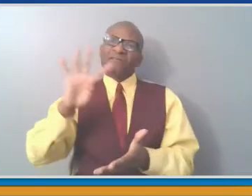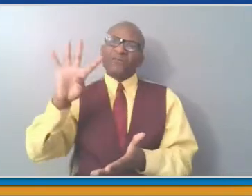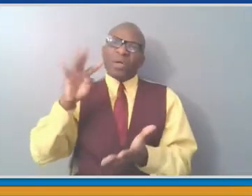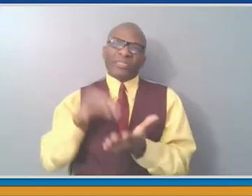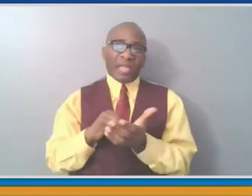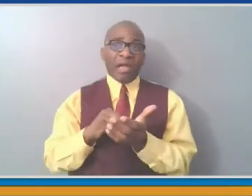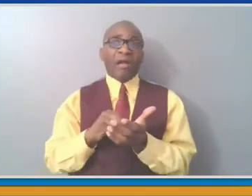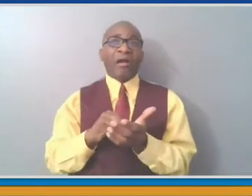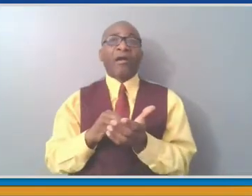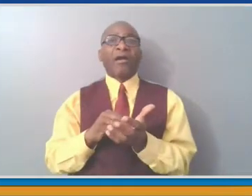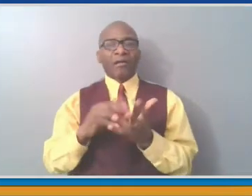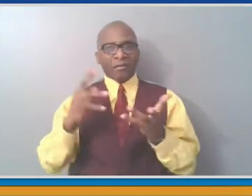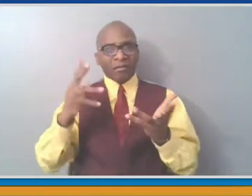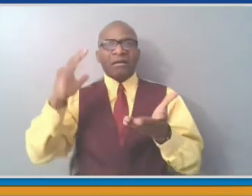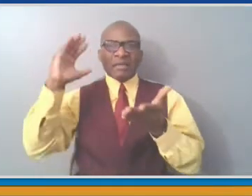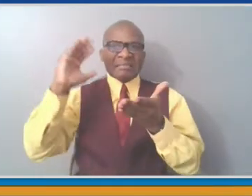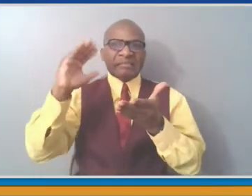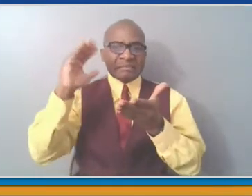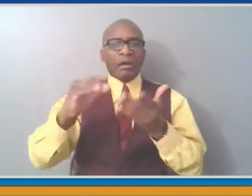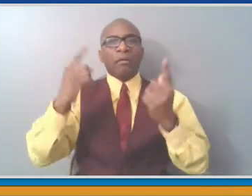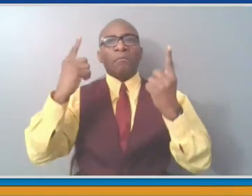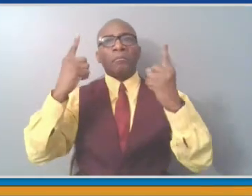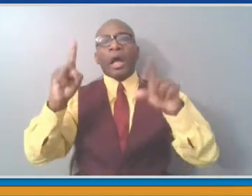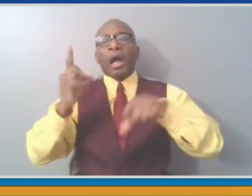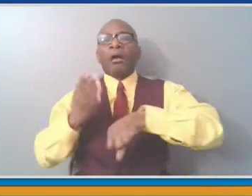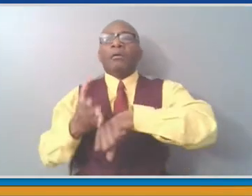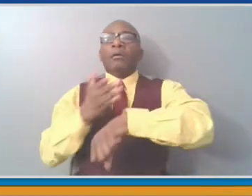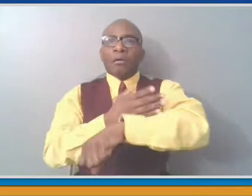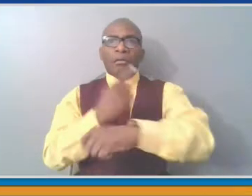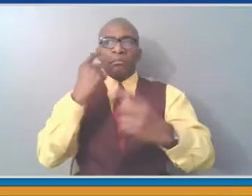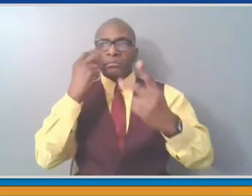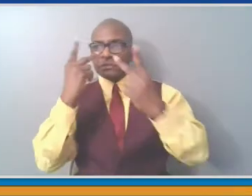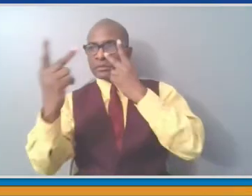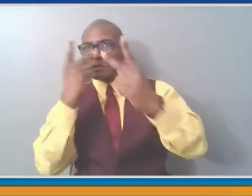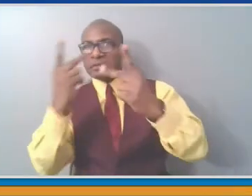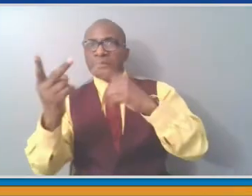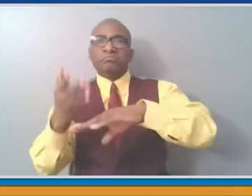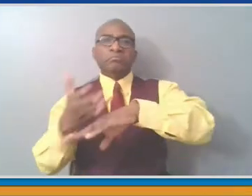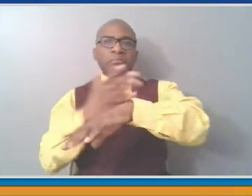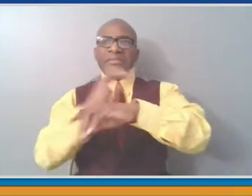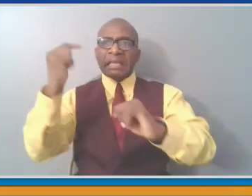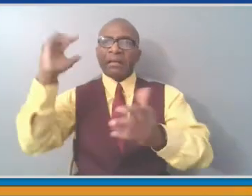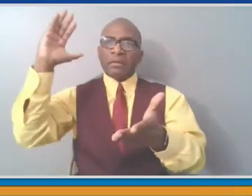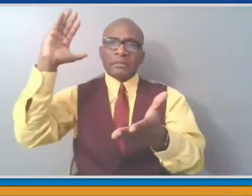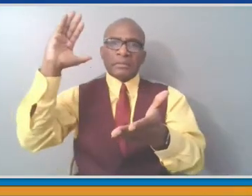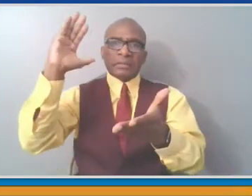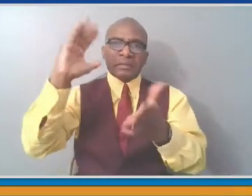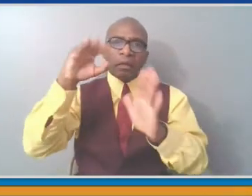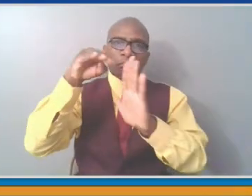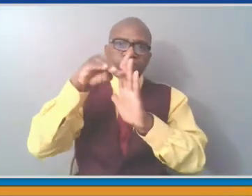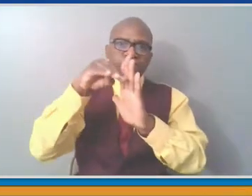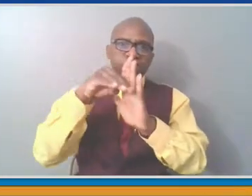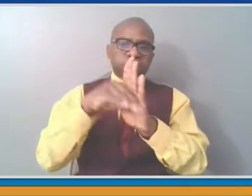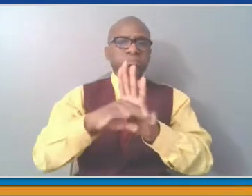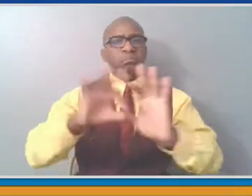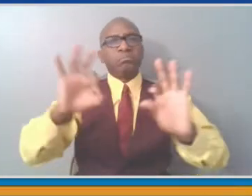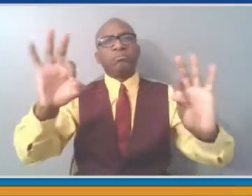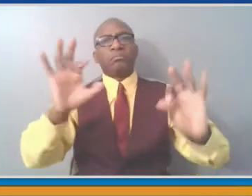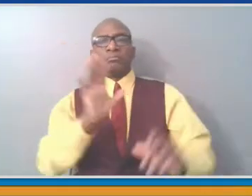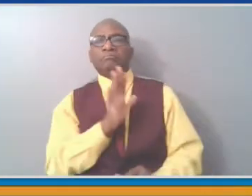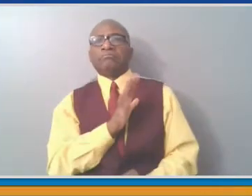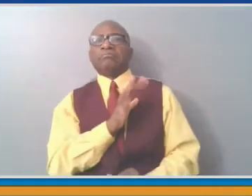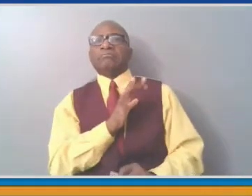back to seeing a steady decline in the amount of infections county-wide. That's on the basis of 2.6 million tests